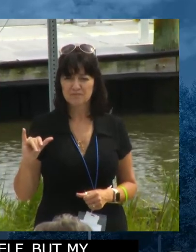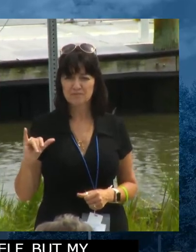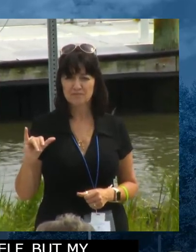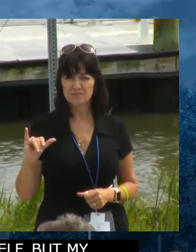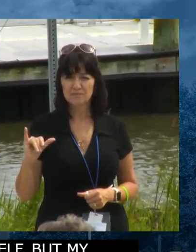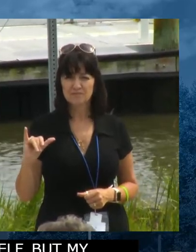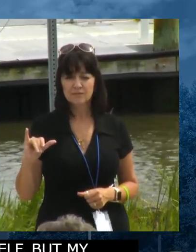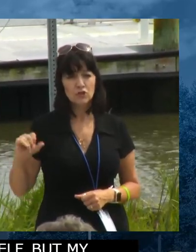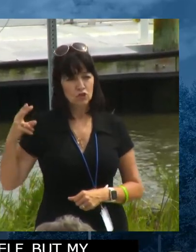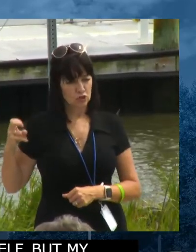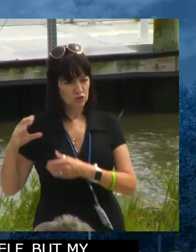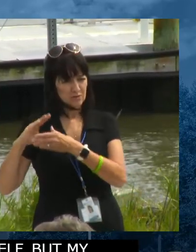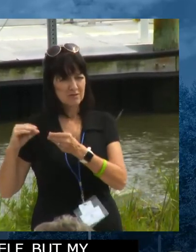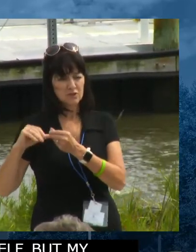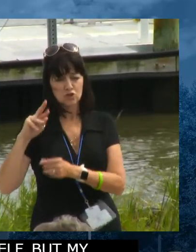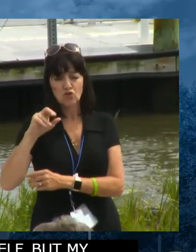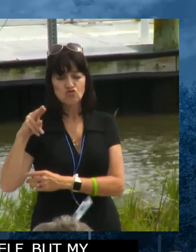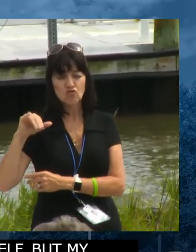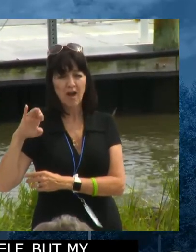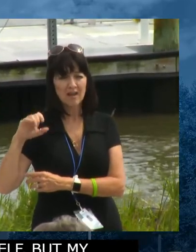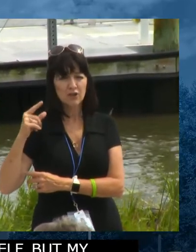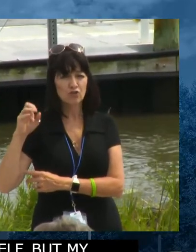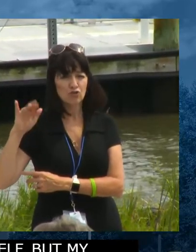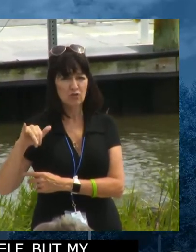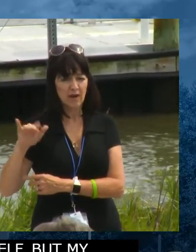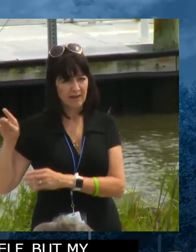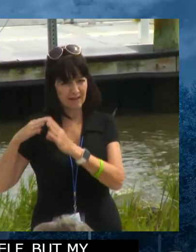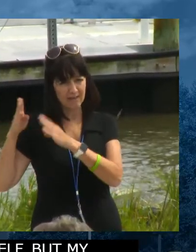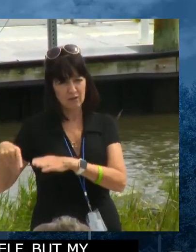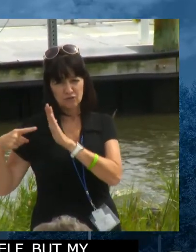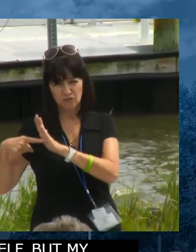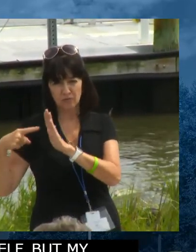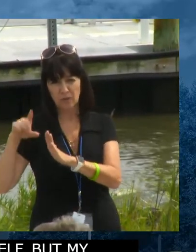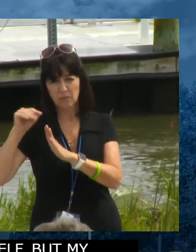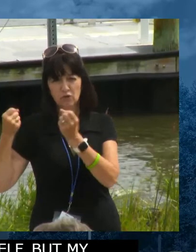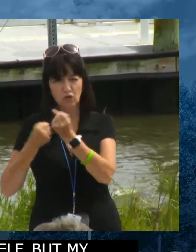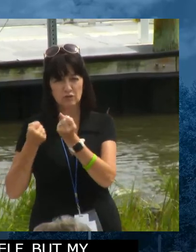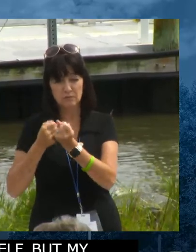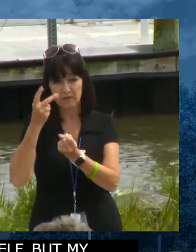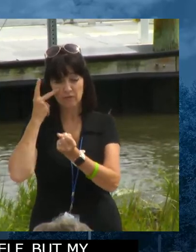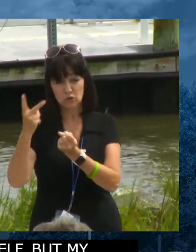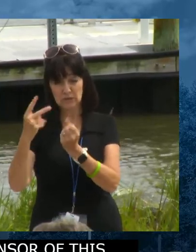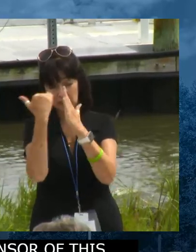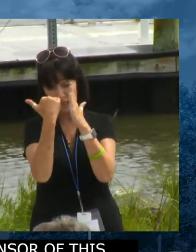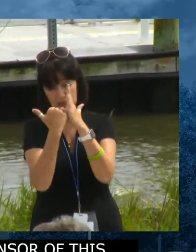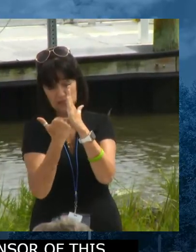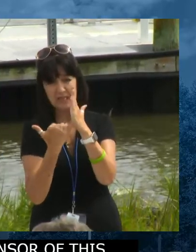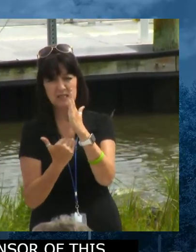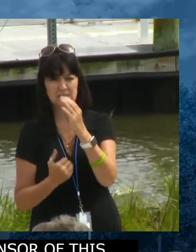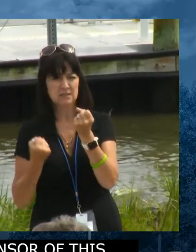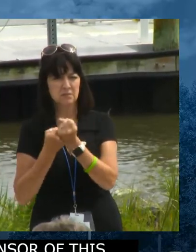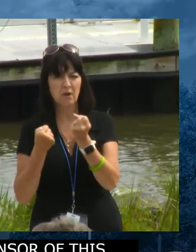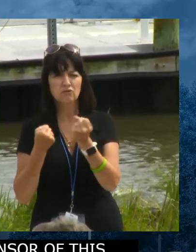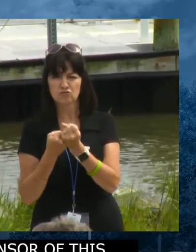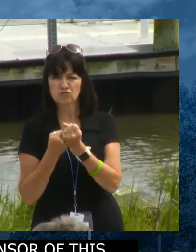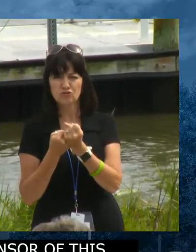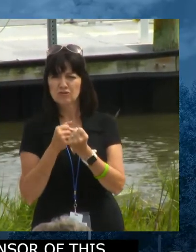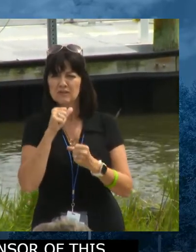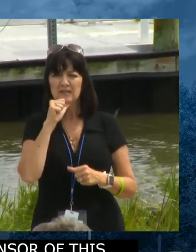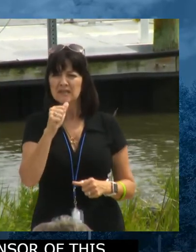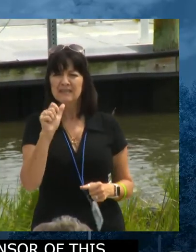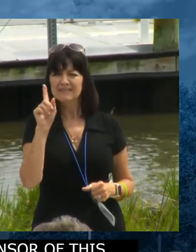As she said, Ronnie Gray in the House of Representatives was a co-sponsor of this bill. If you look down the list of co-sponsors, it's not just individuals who have